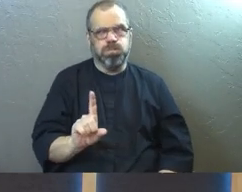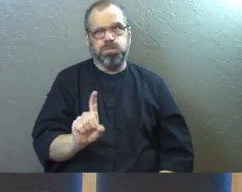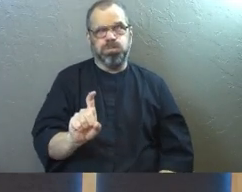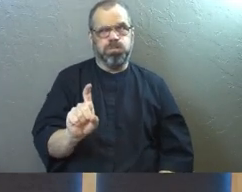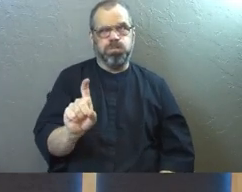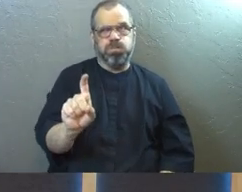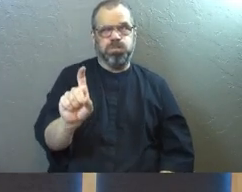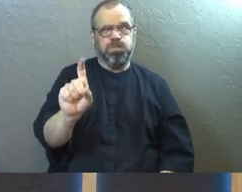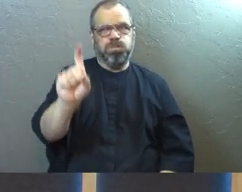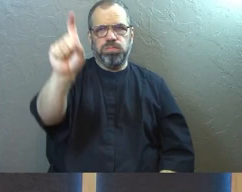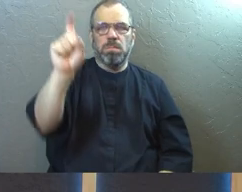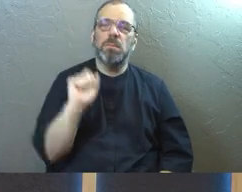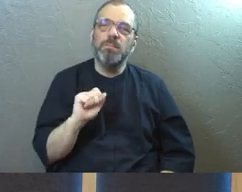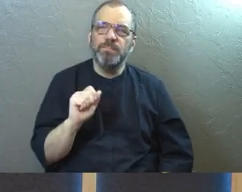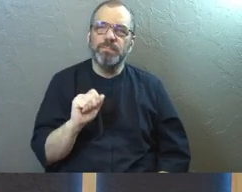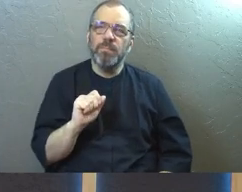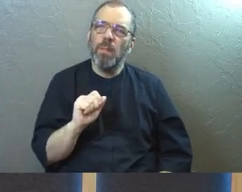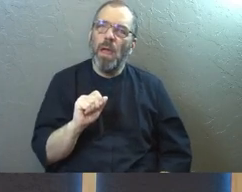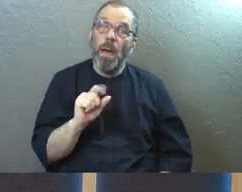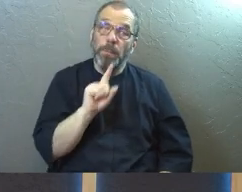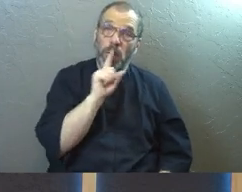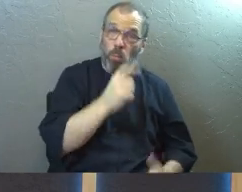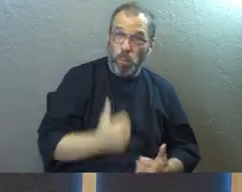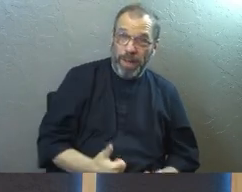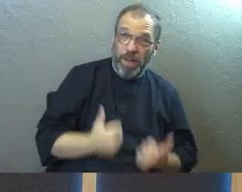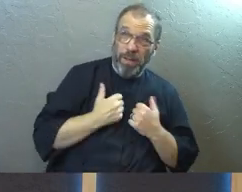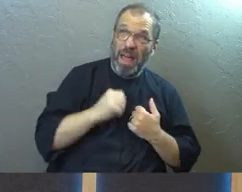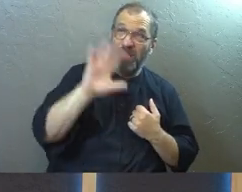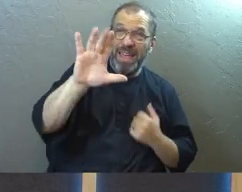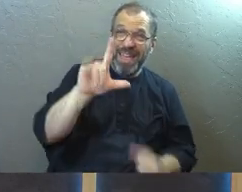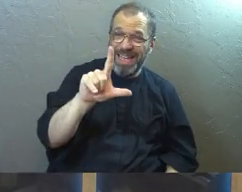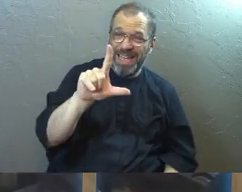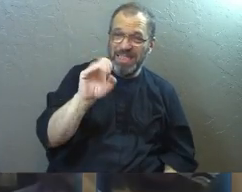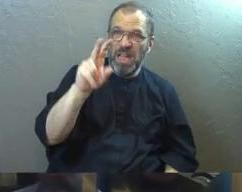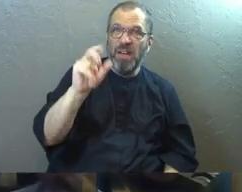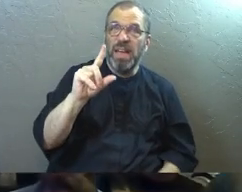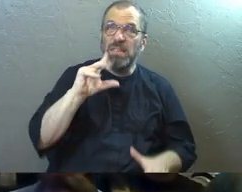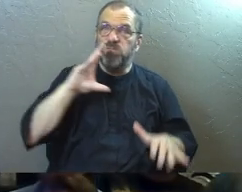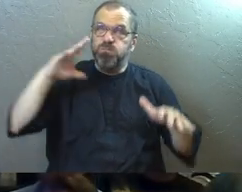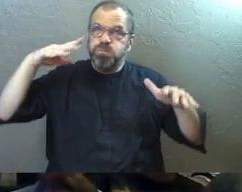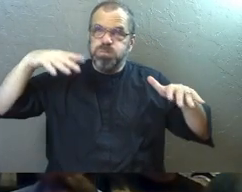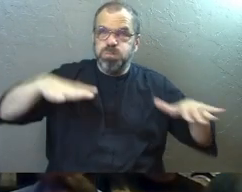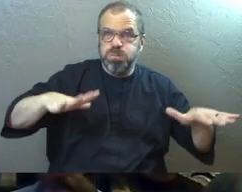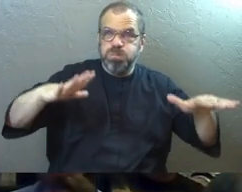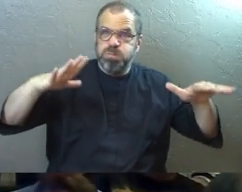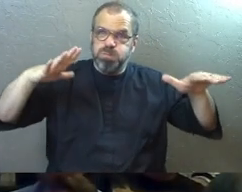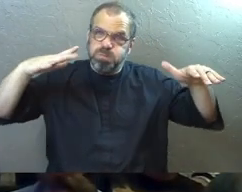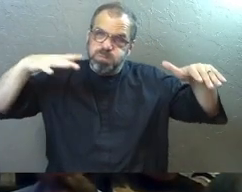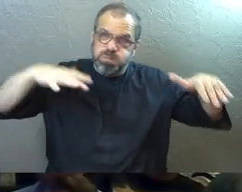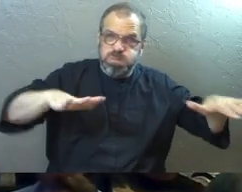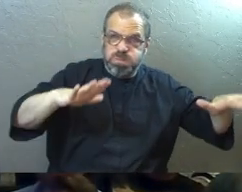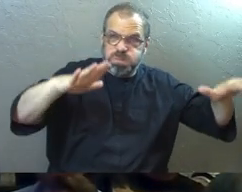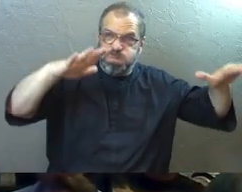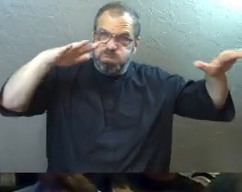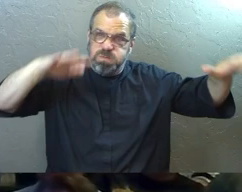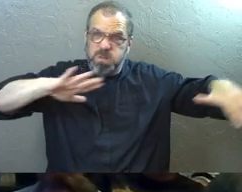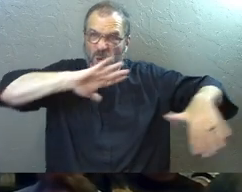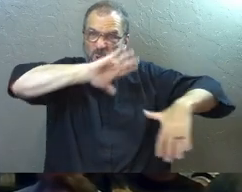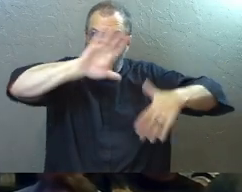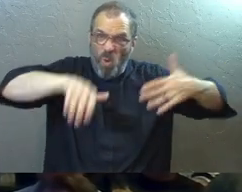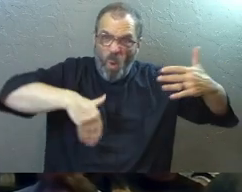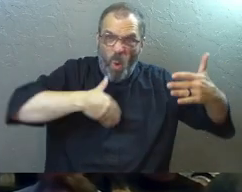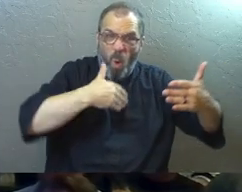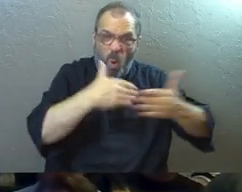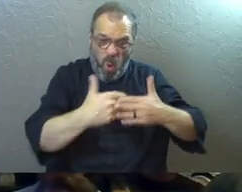moving on to the bigger and better thing. And he's saying, in reality, God's love is an ocean. It's the whole journey.